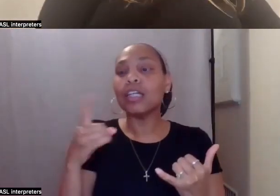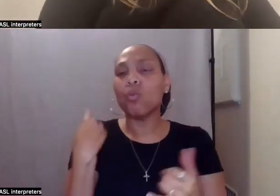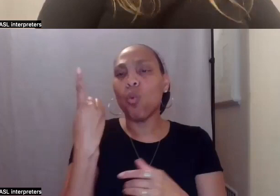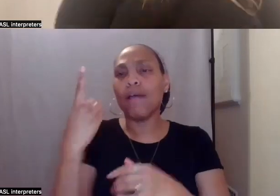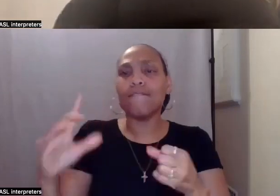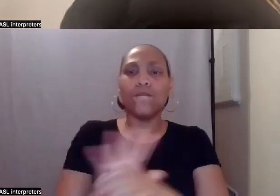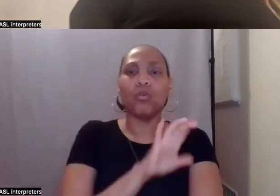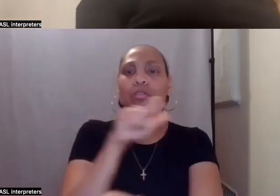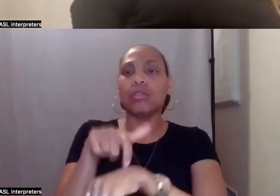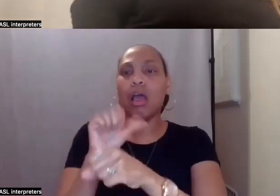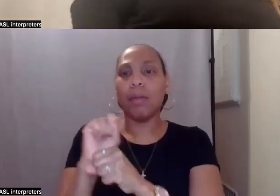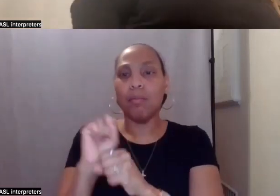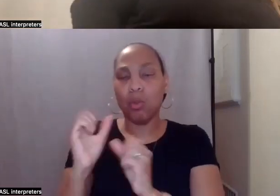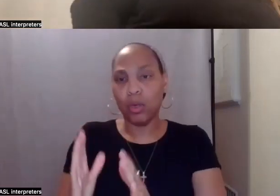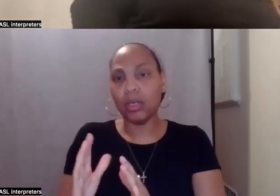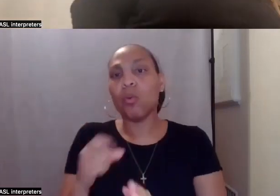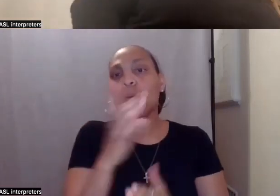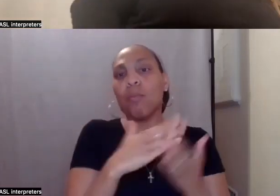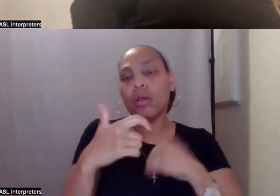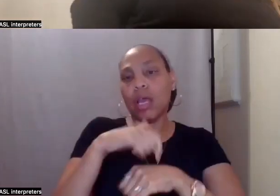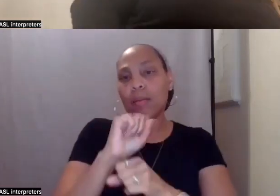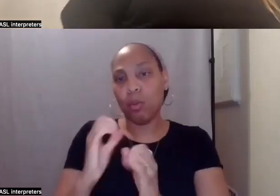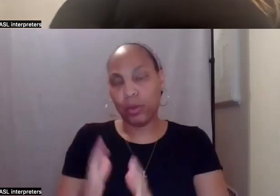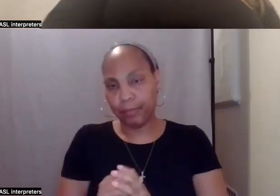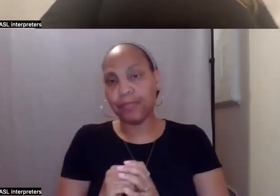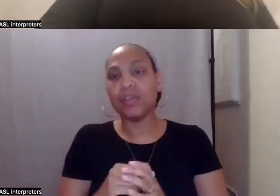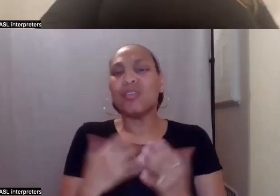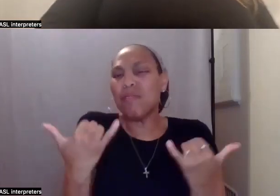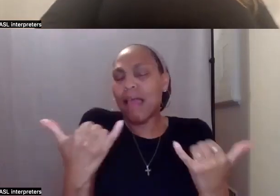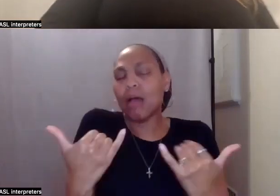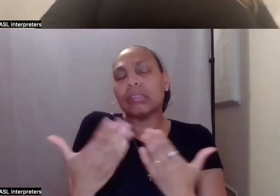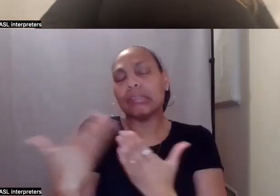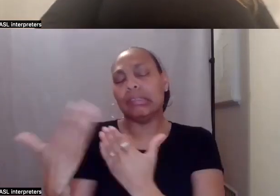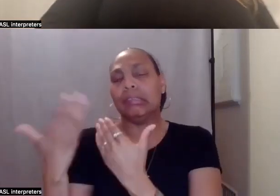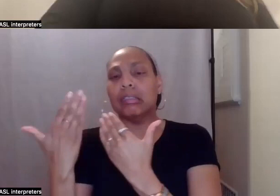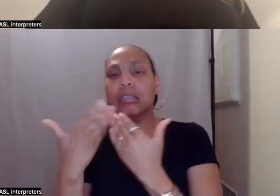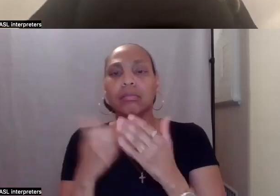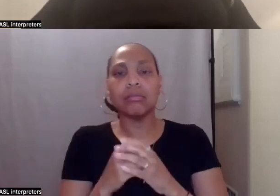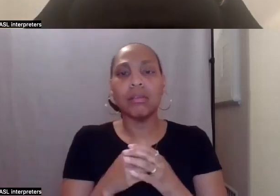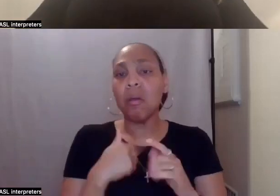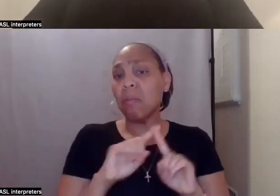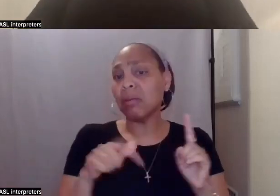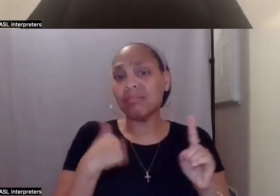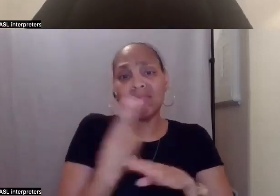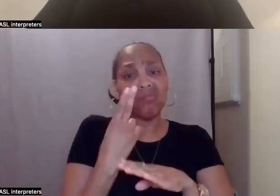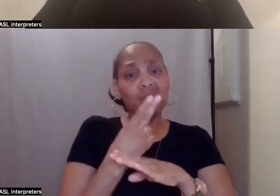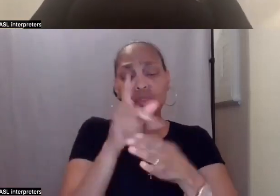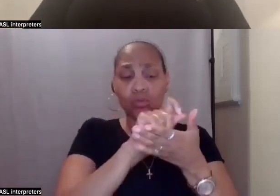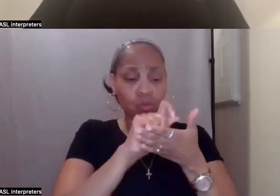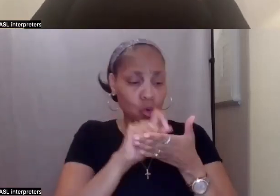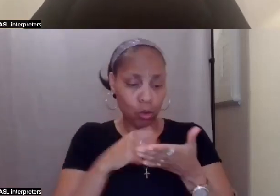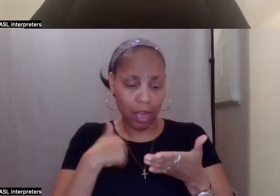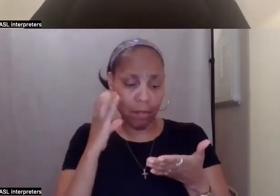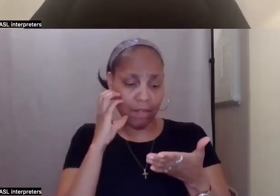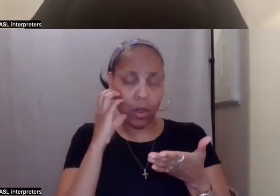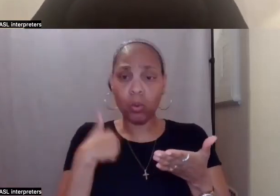and one part-time employee. So it is a lot easier. Um, and I just use the notes on my phone, the notes